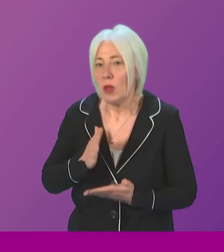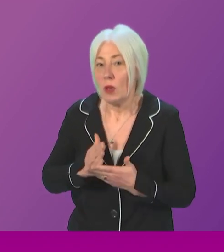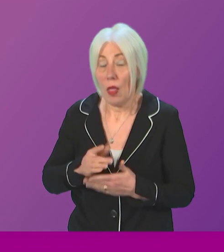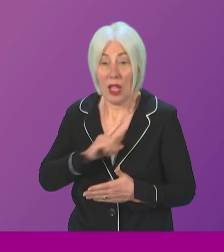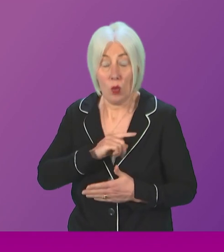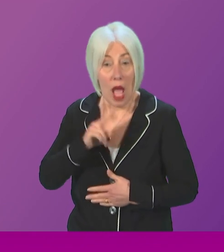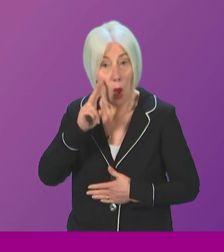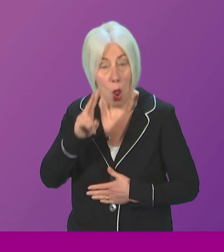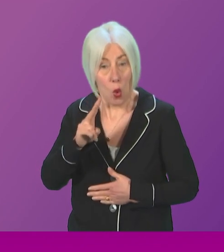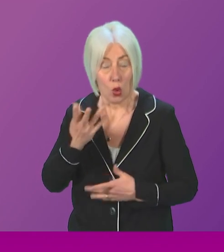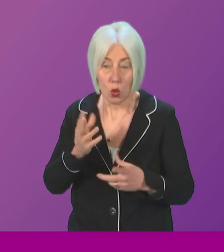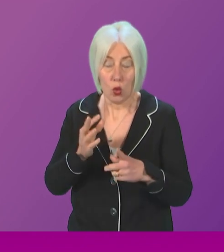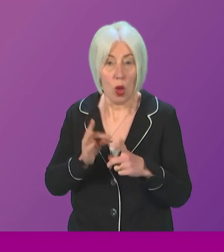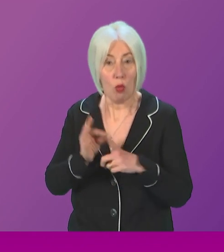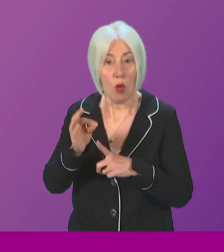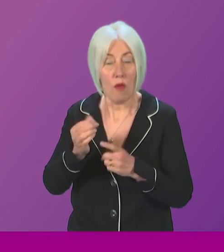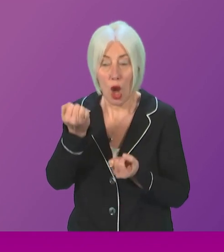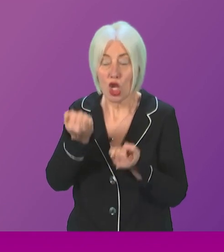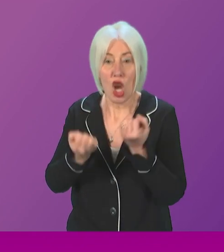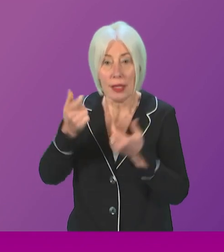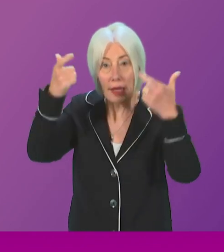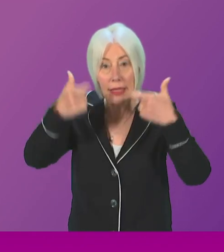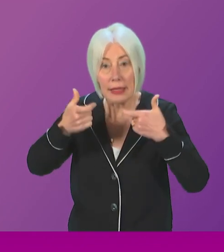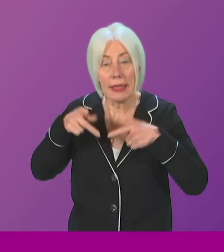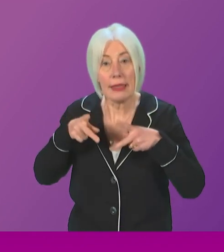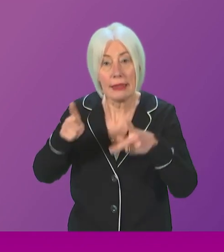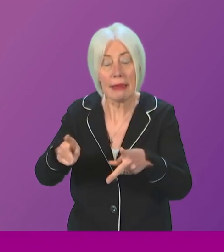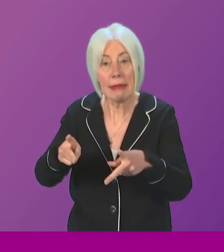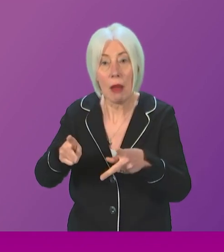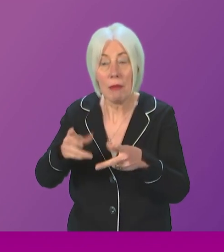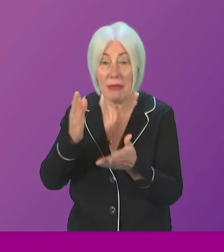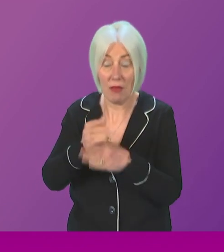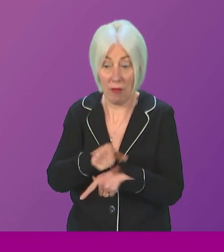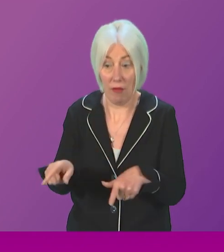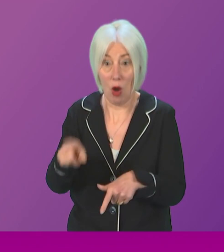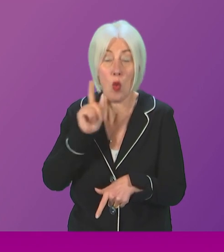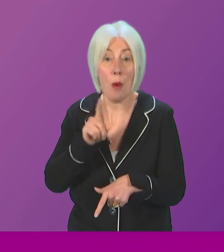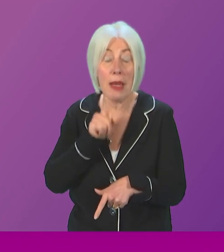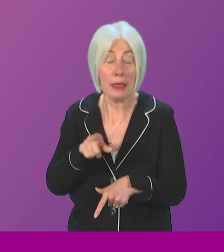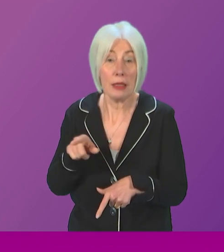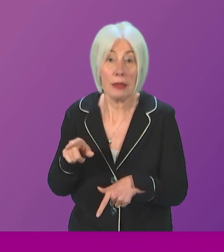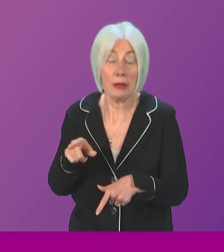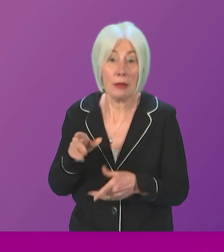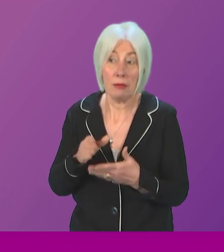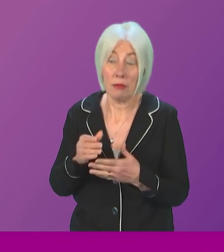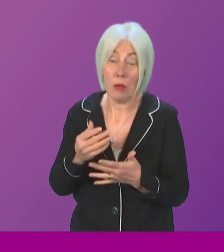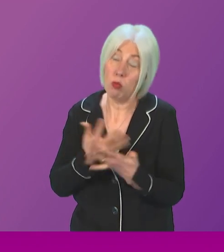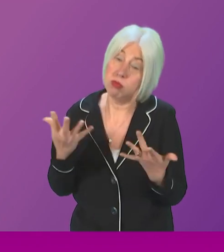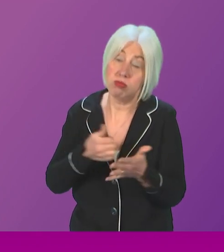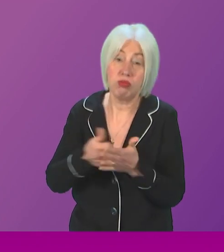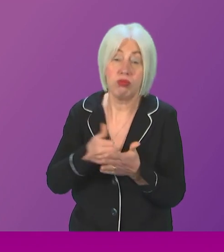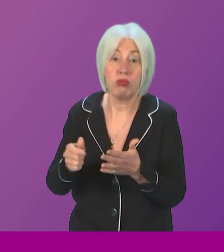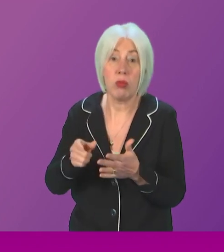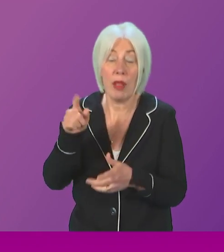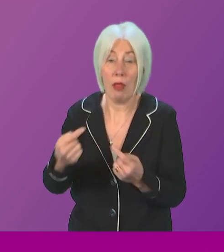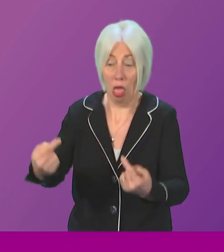improve the justice system when it comes to particularly those individuals, particularly women who are often the victims of sexual